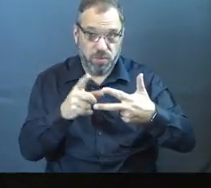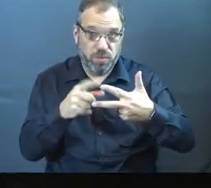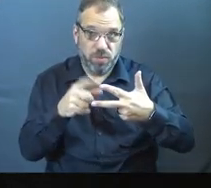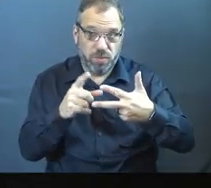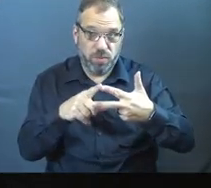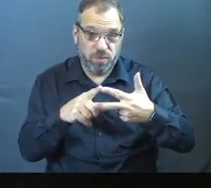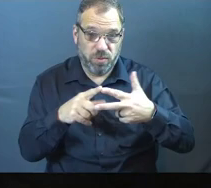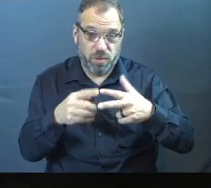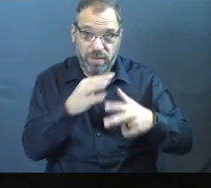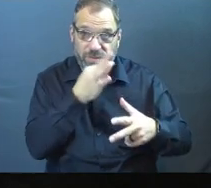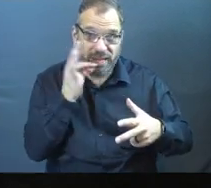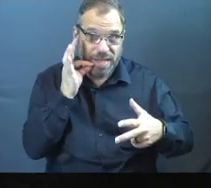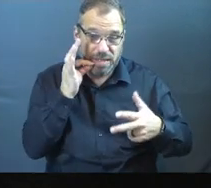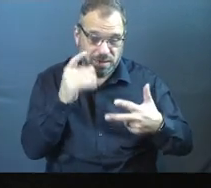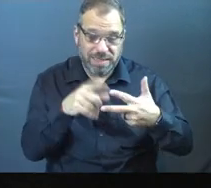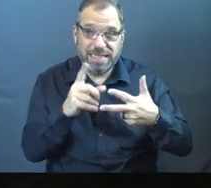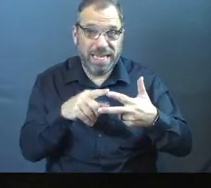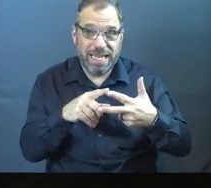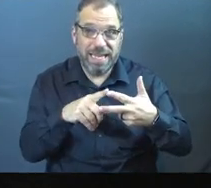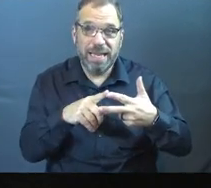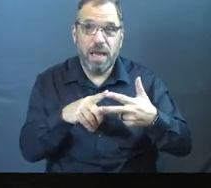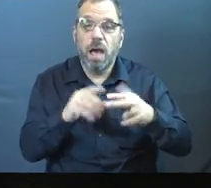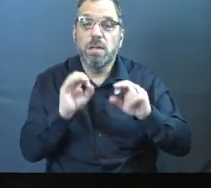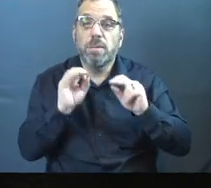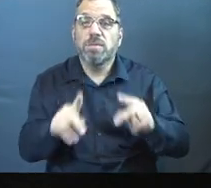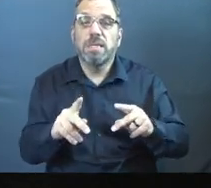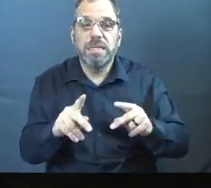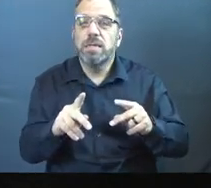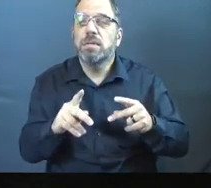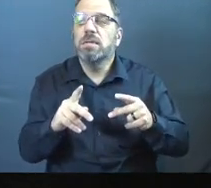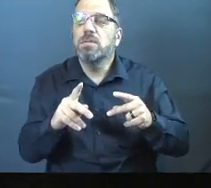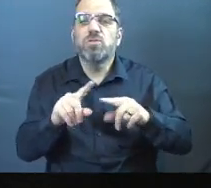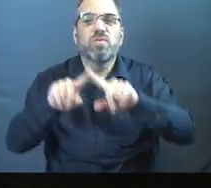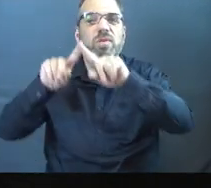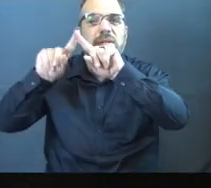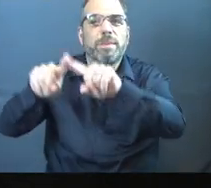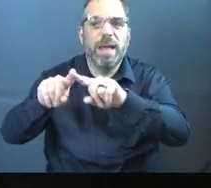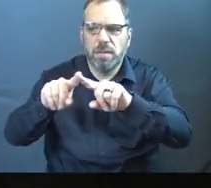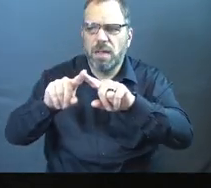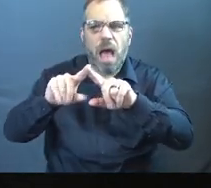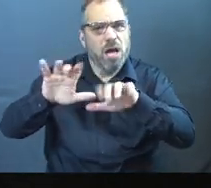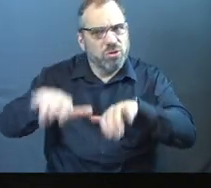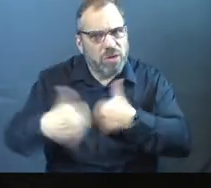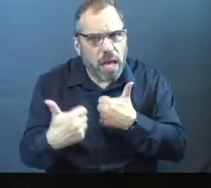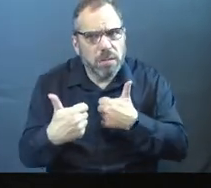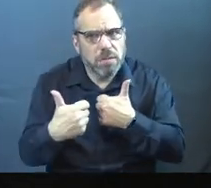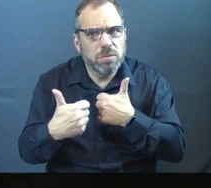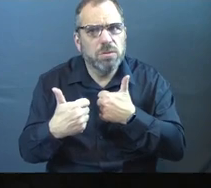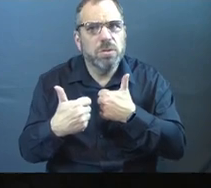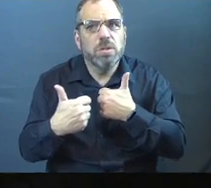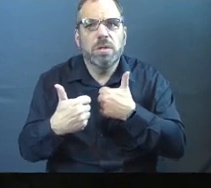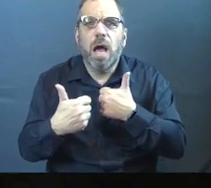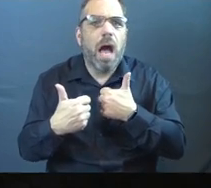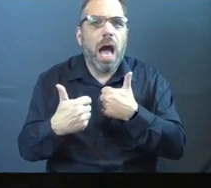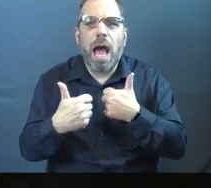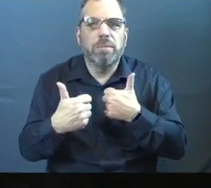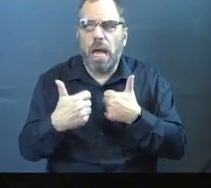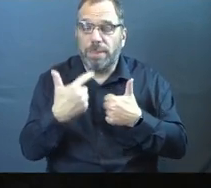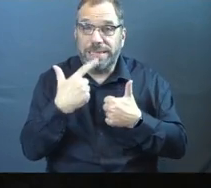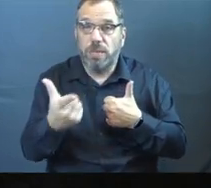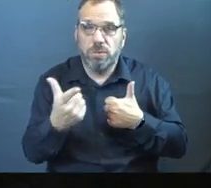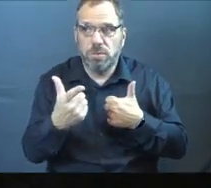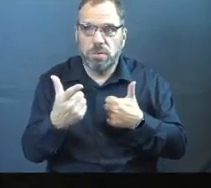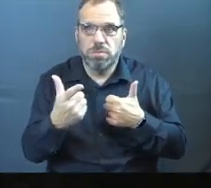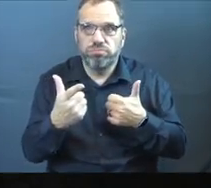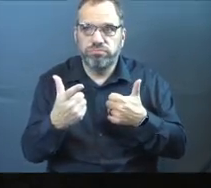when it comes to fasting, our second need is an opportunity. We need opportunity for dependence. Bring challenge. And again, a quick disclaimer on